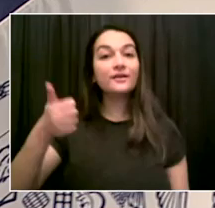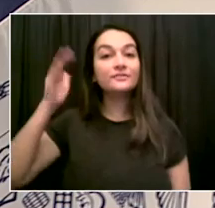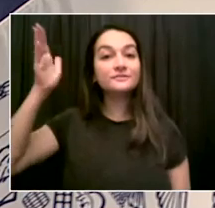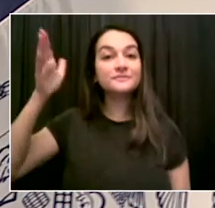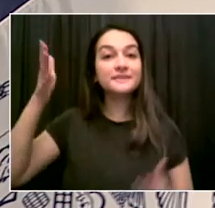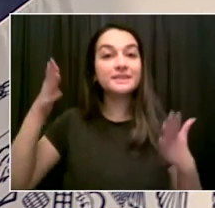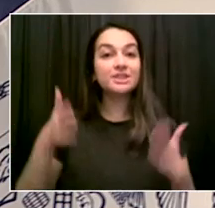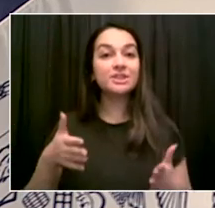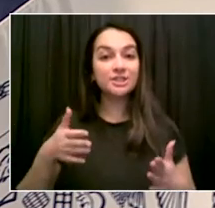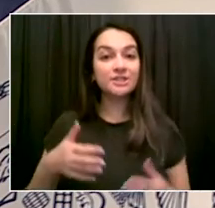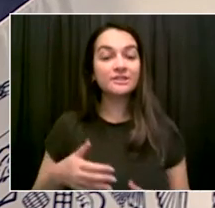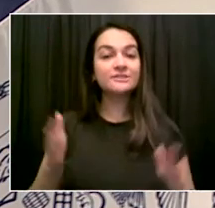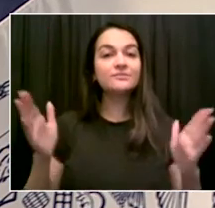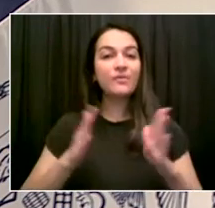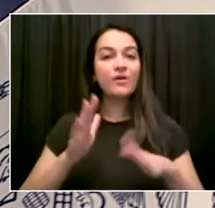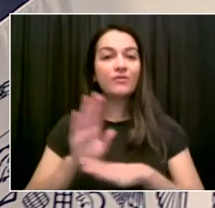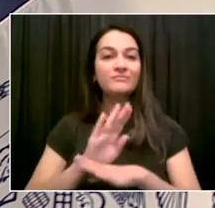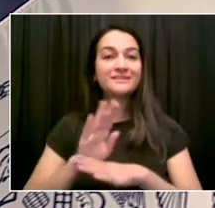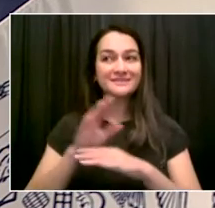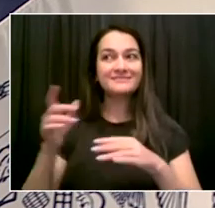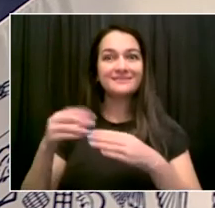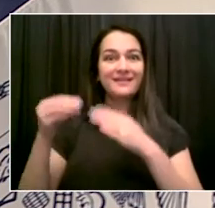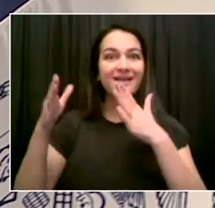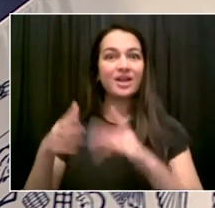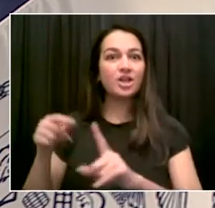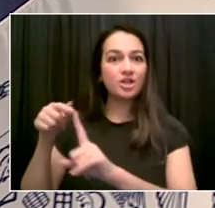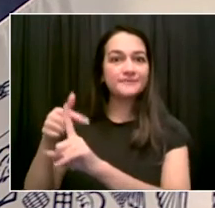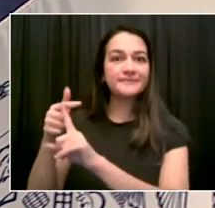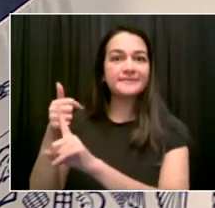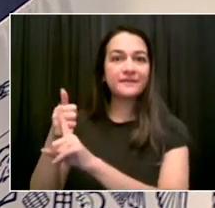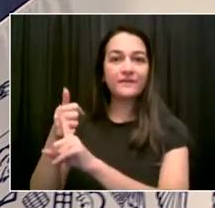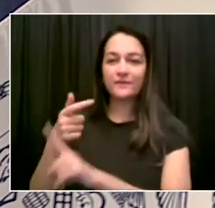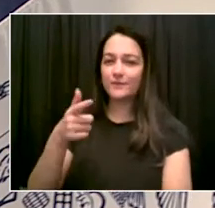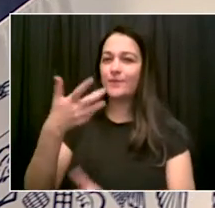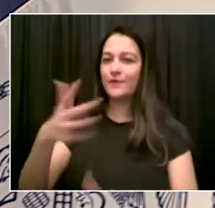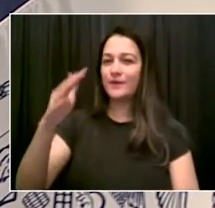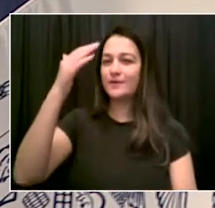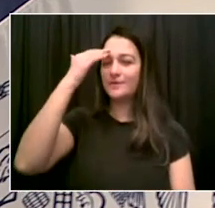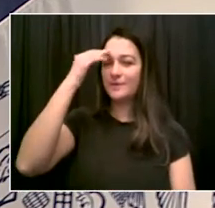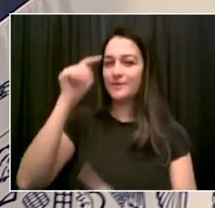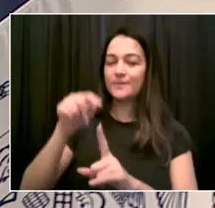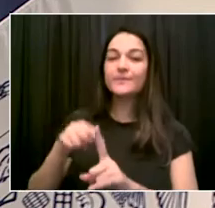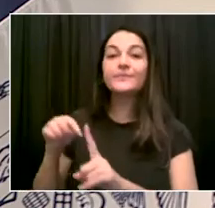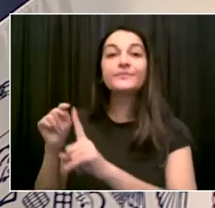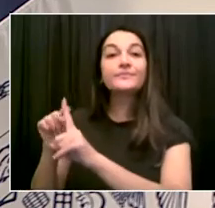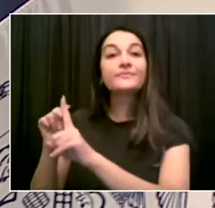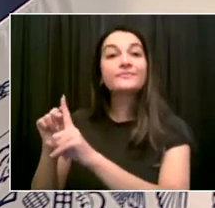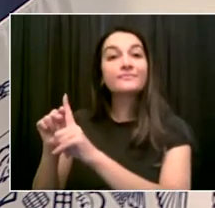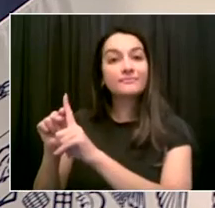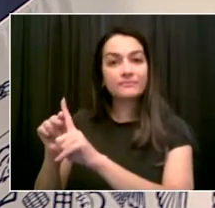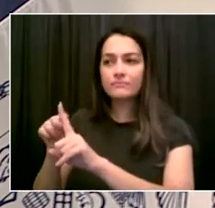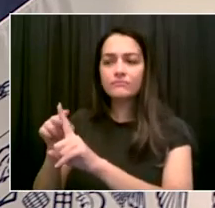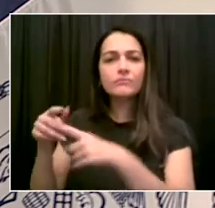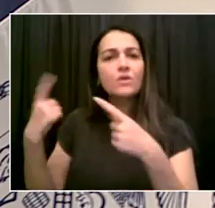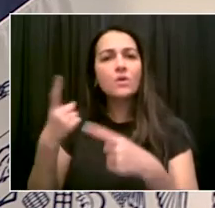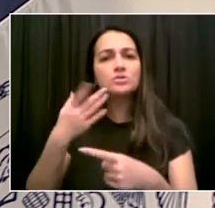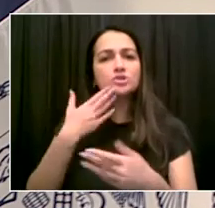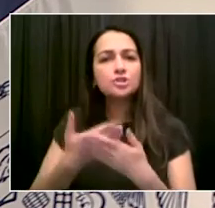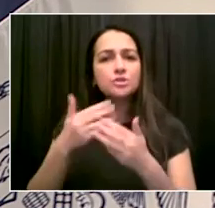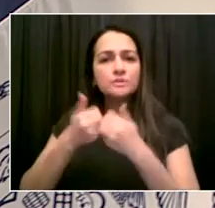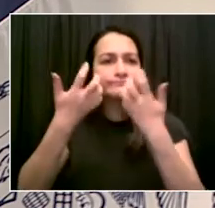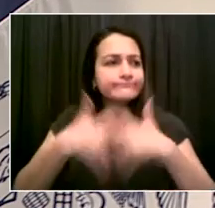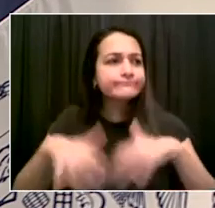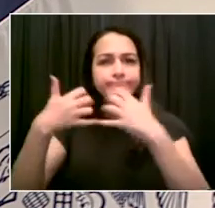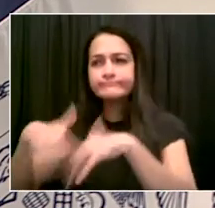how crucial it is to bring back this city also represents communities hit hard by COVID and understands